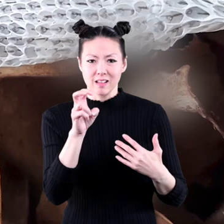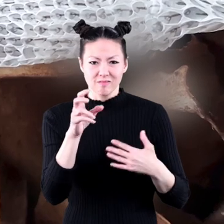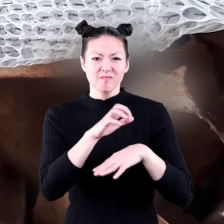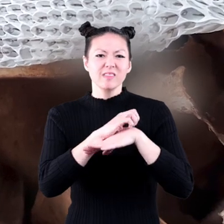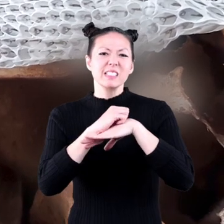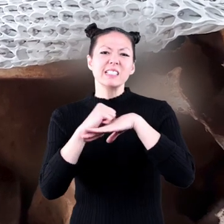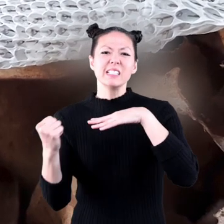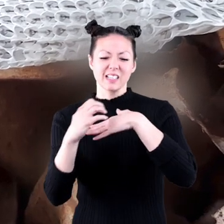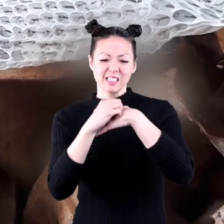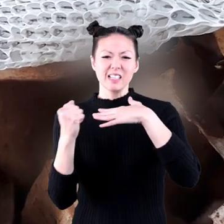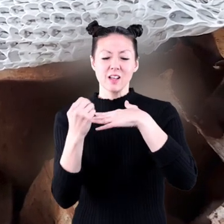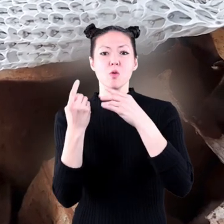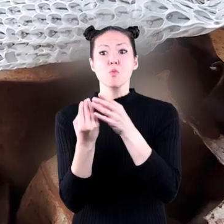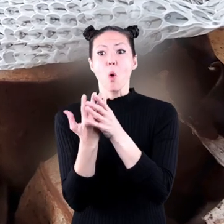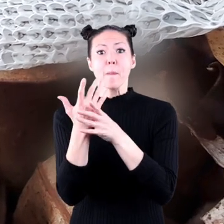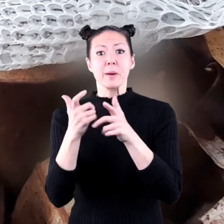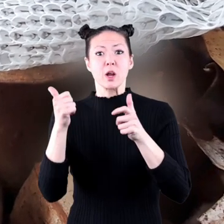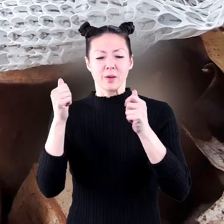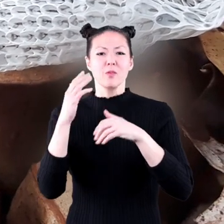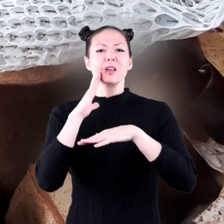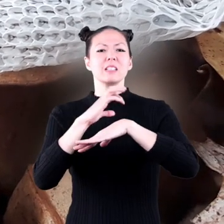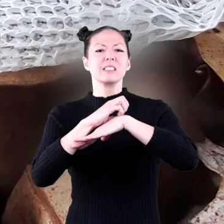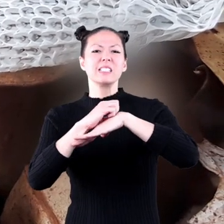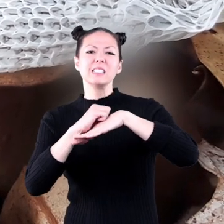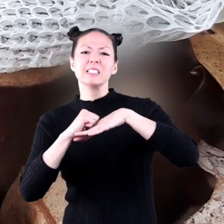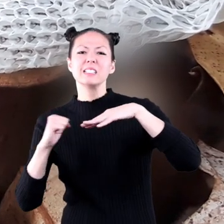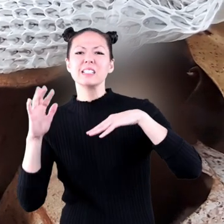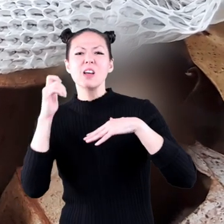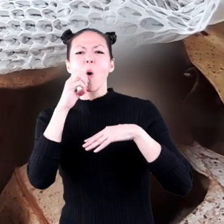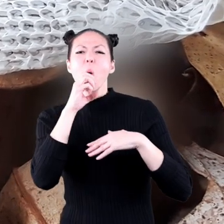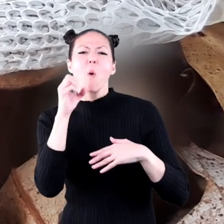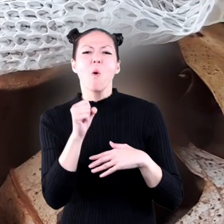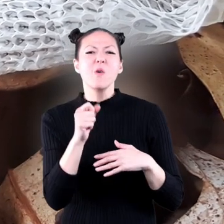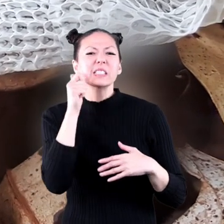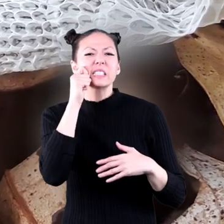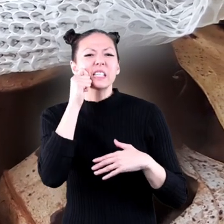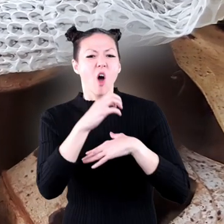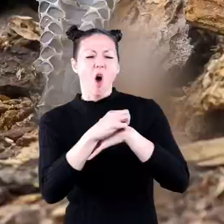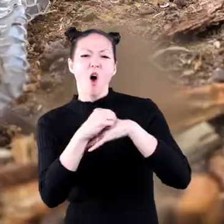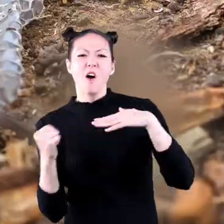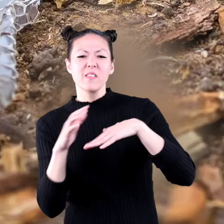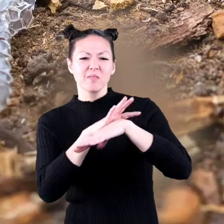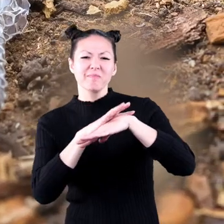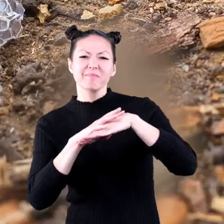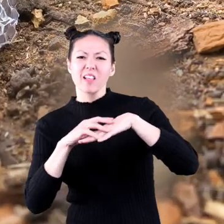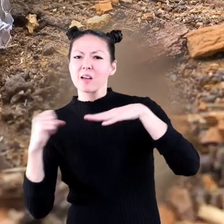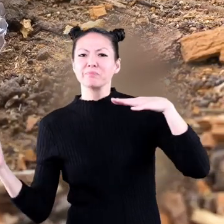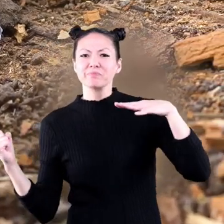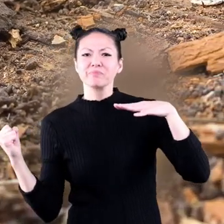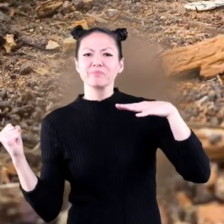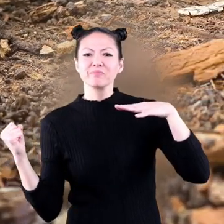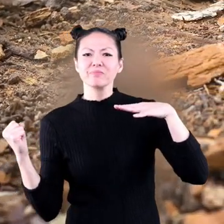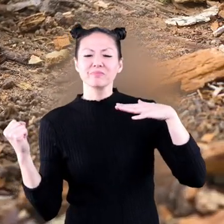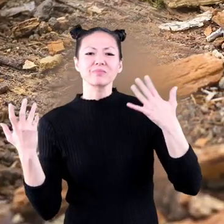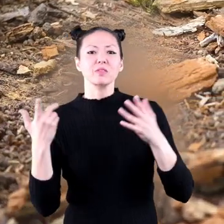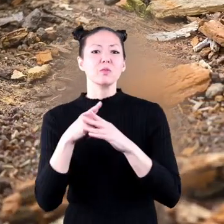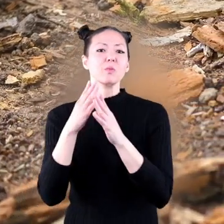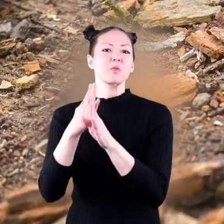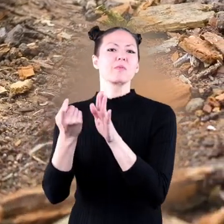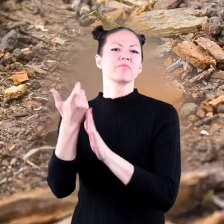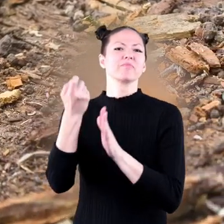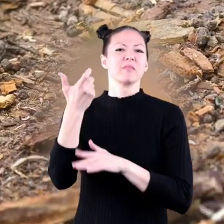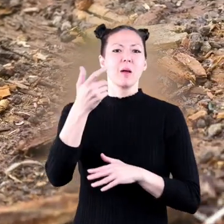shed their skin each time they get bigger and outgrow their old skin. Snakes also shed to remove